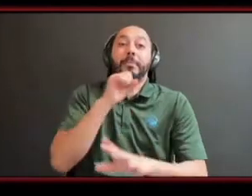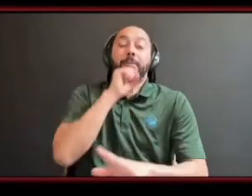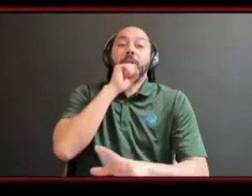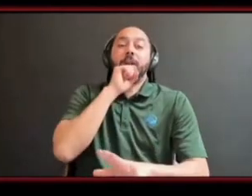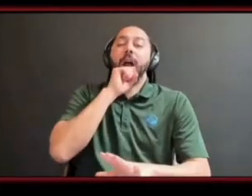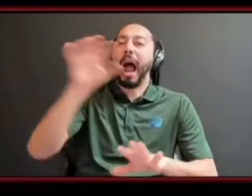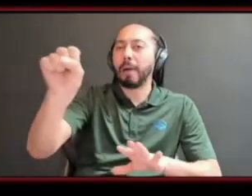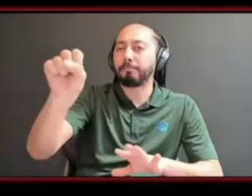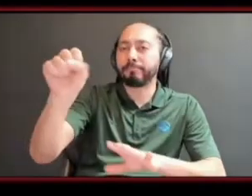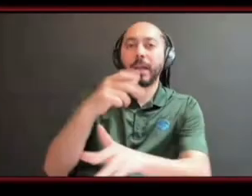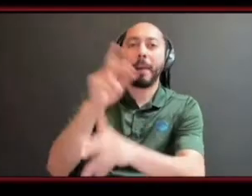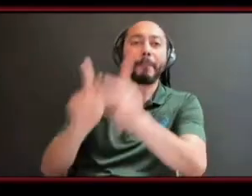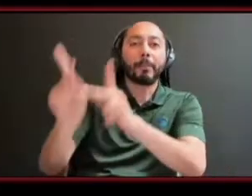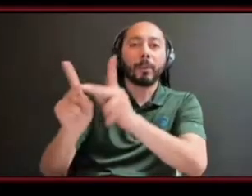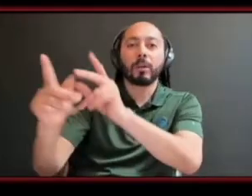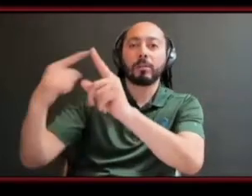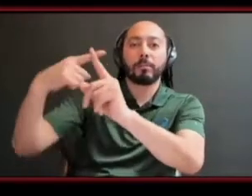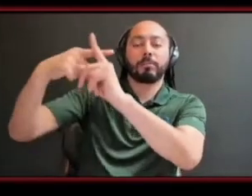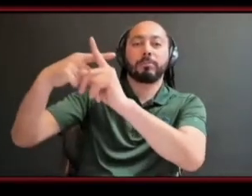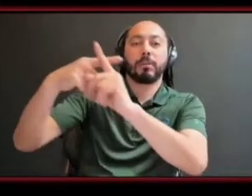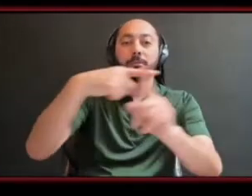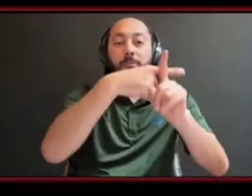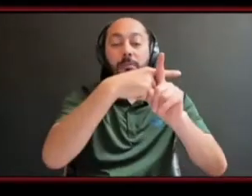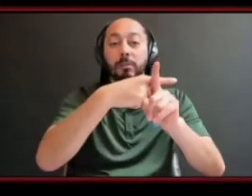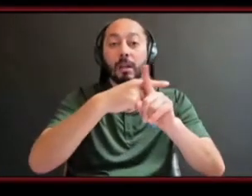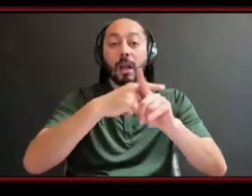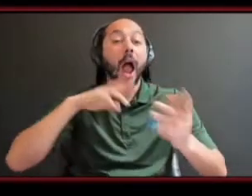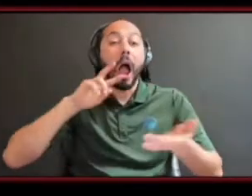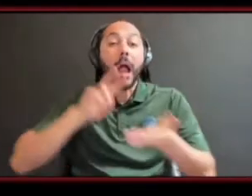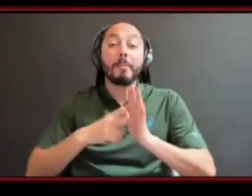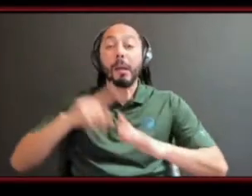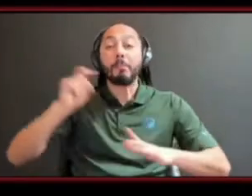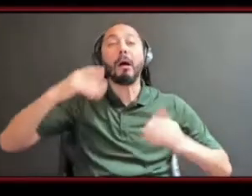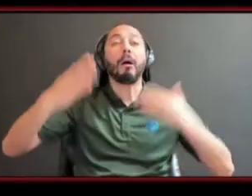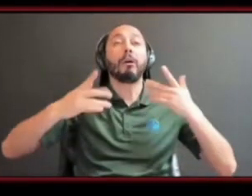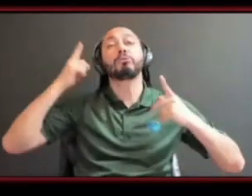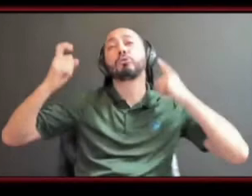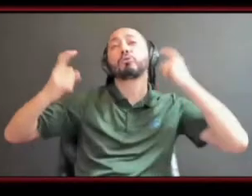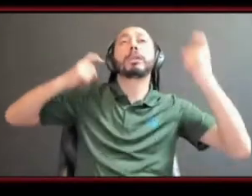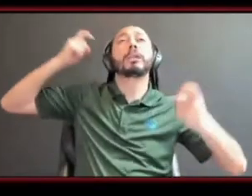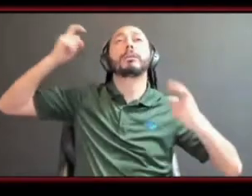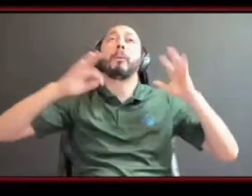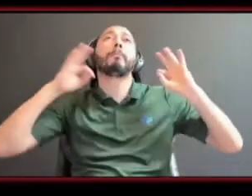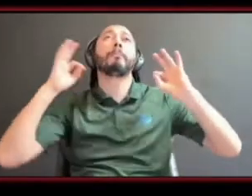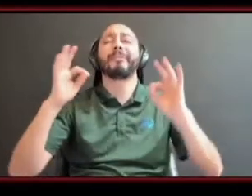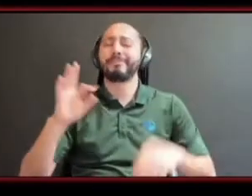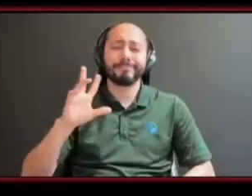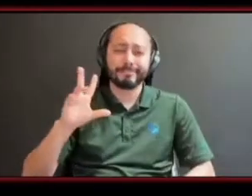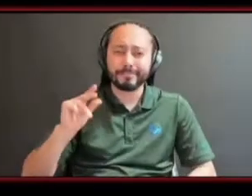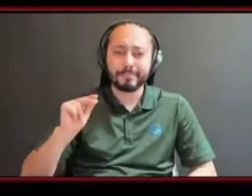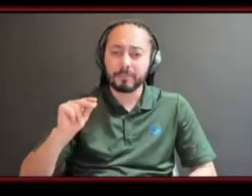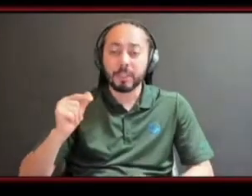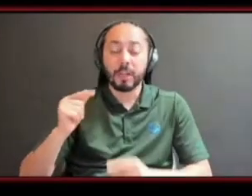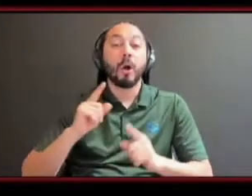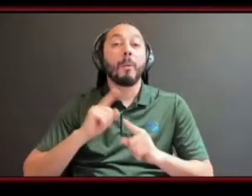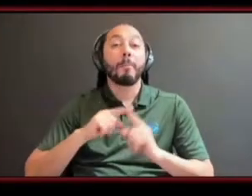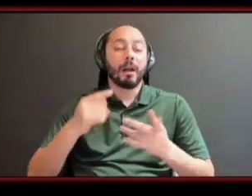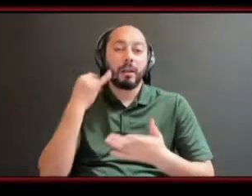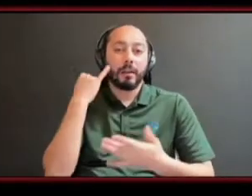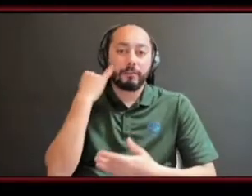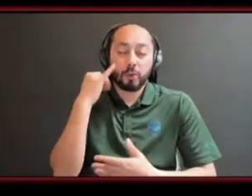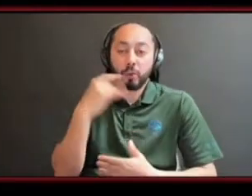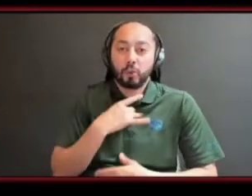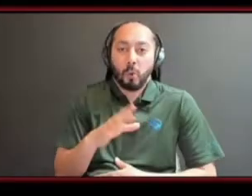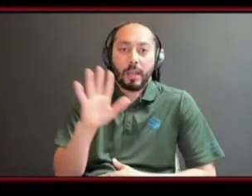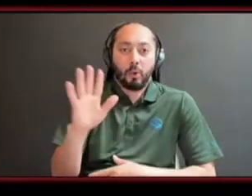to be unrealistic because then you're going to have moments when you don't like anything about yourself you don't like anything about your business because